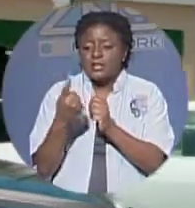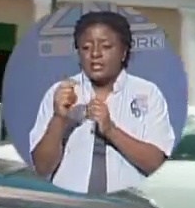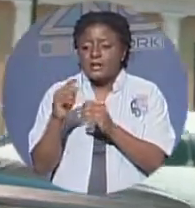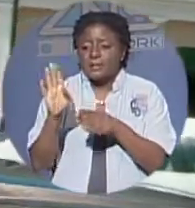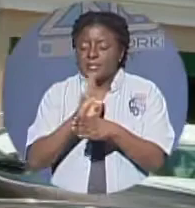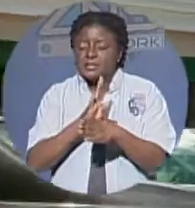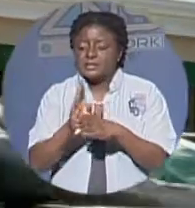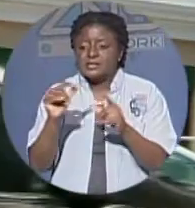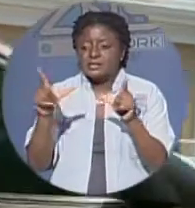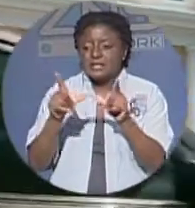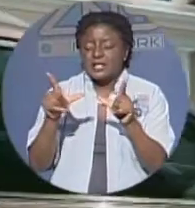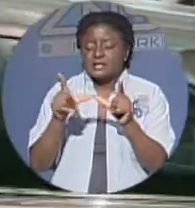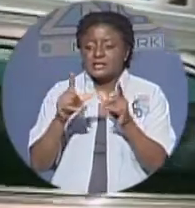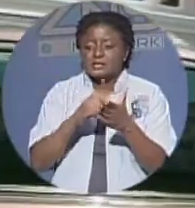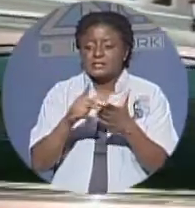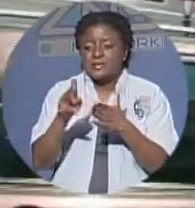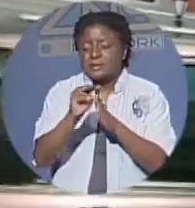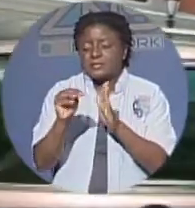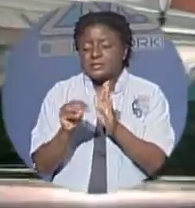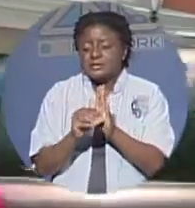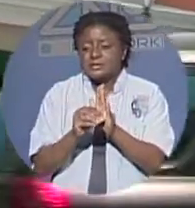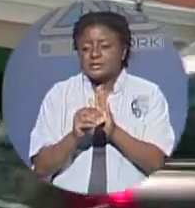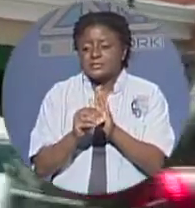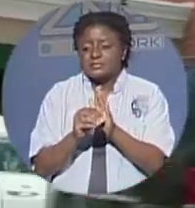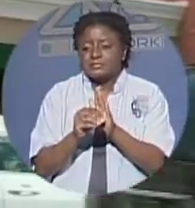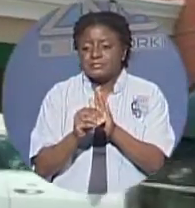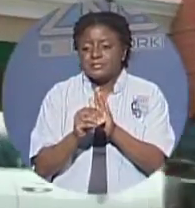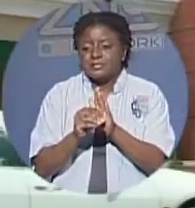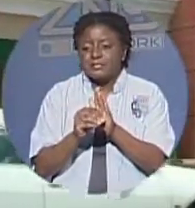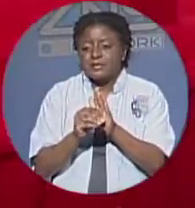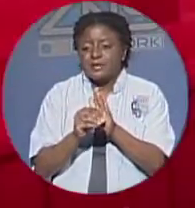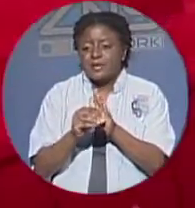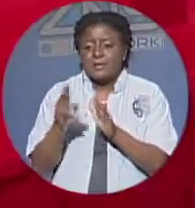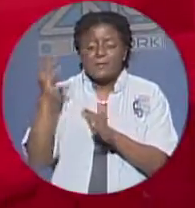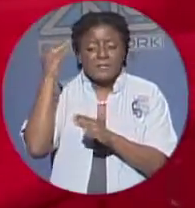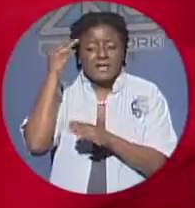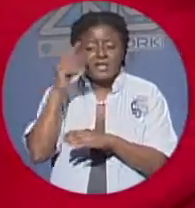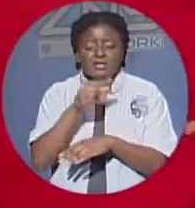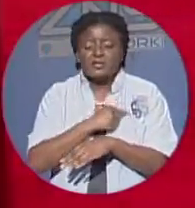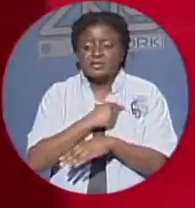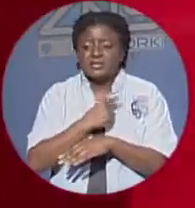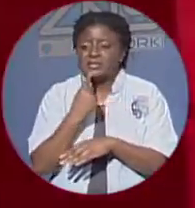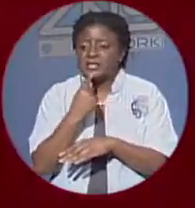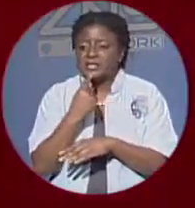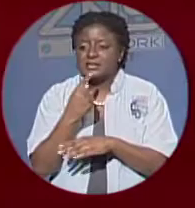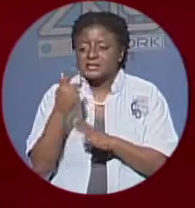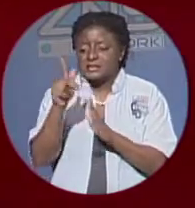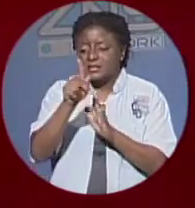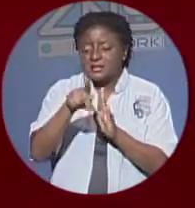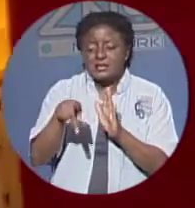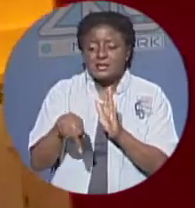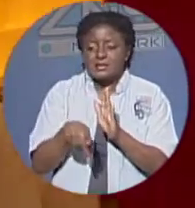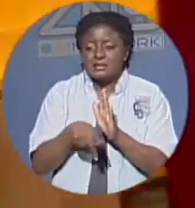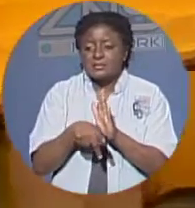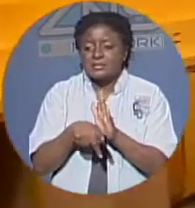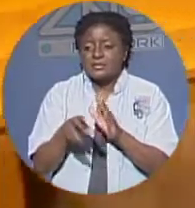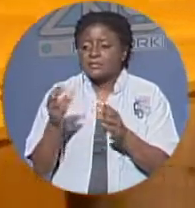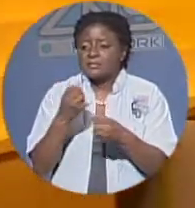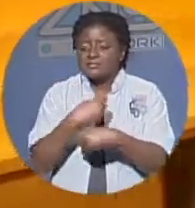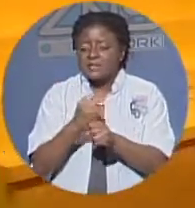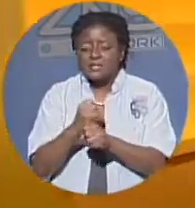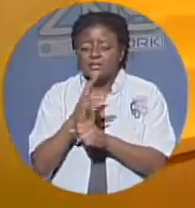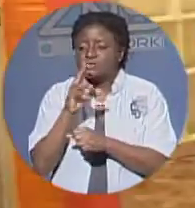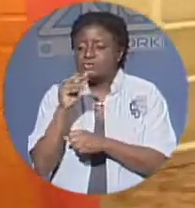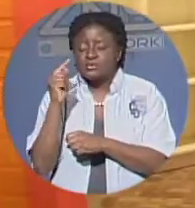yamakor mp melanie griffin says the proposed bill makes no sense and is offensive claiming that some parts are seeking to make